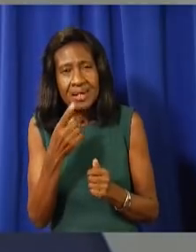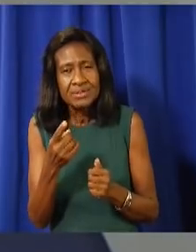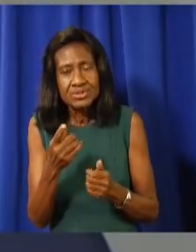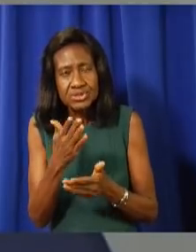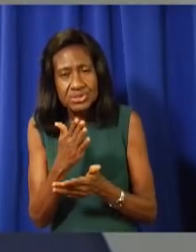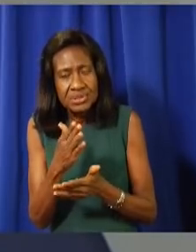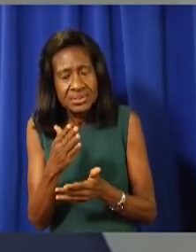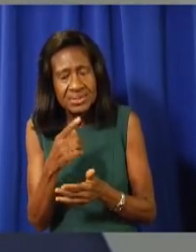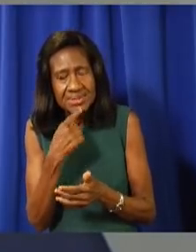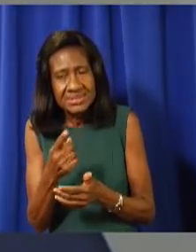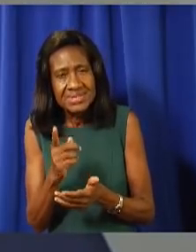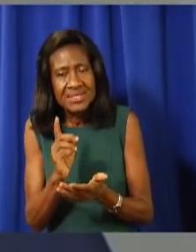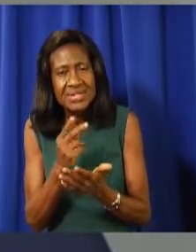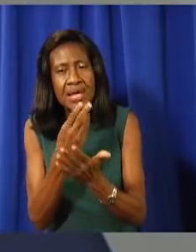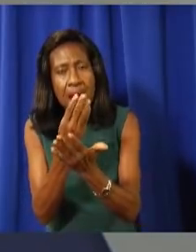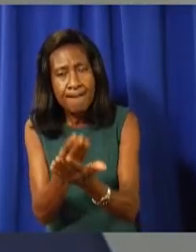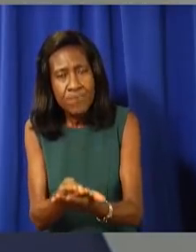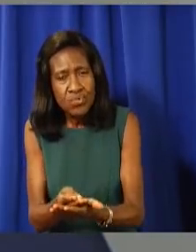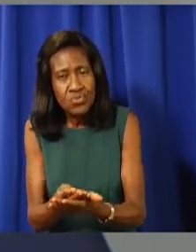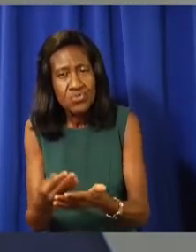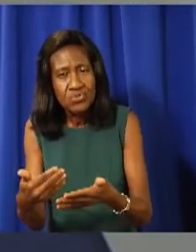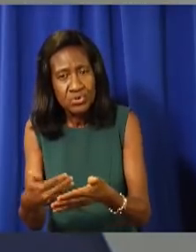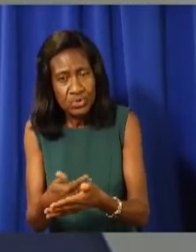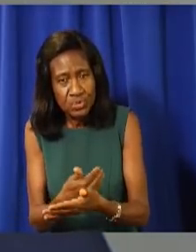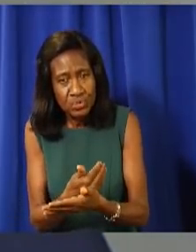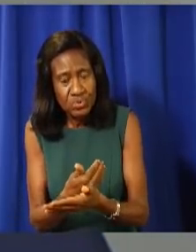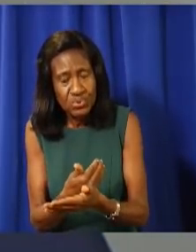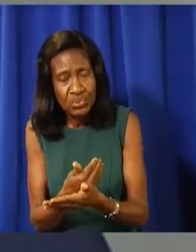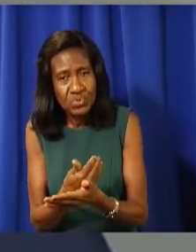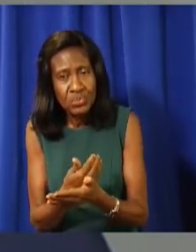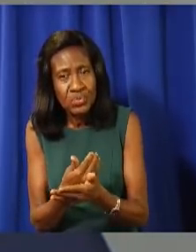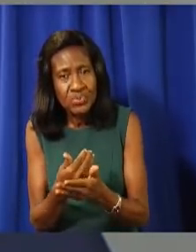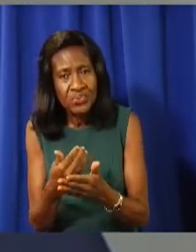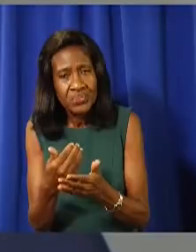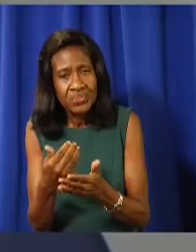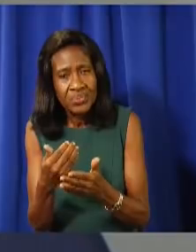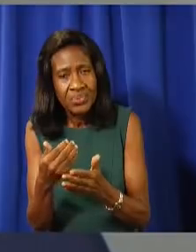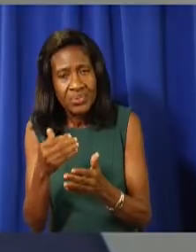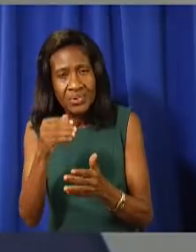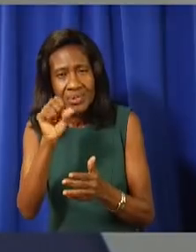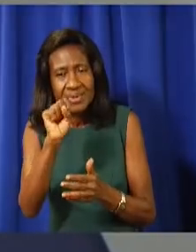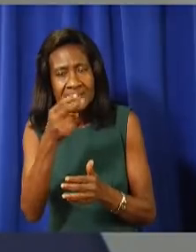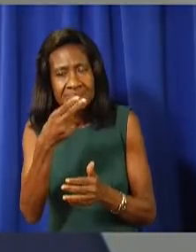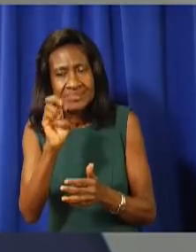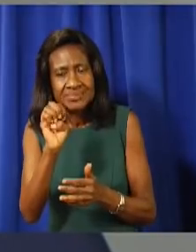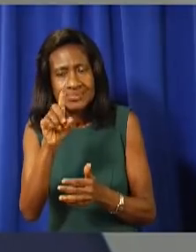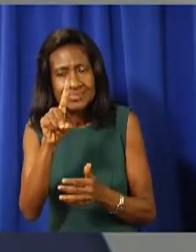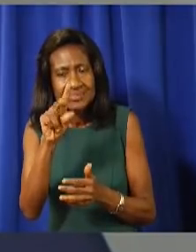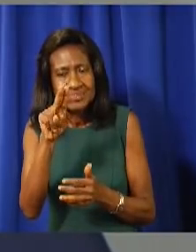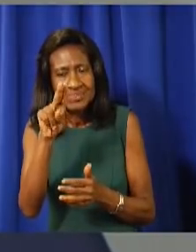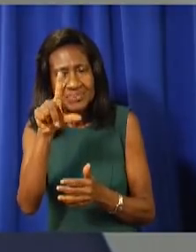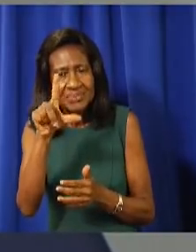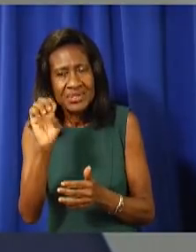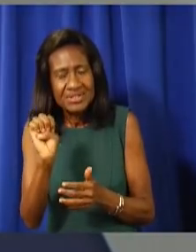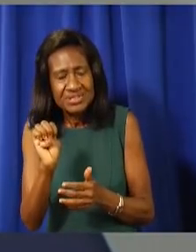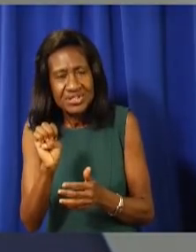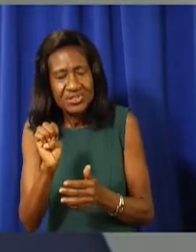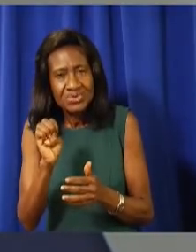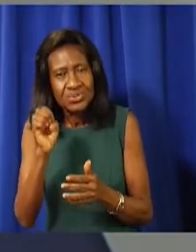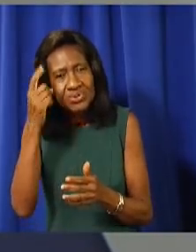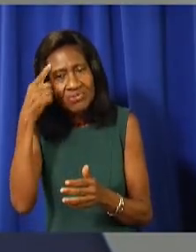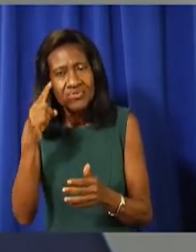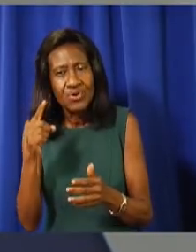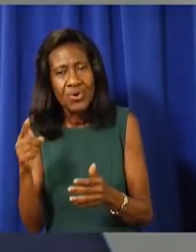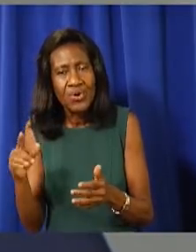approved a new schedule for Cayman Airways, which includes a steady increase in the numbers of flights per week during September